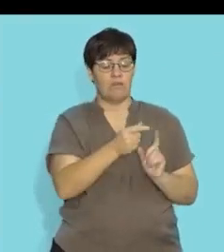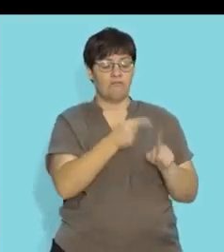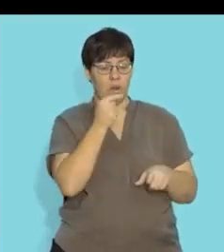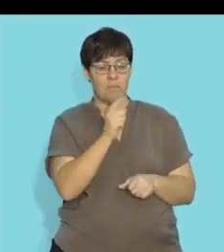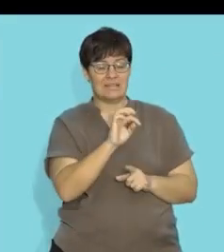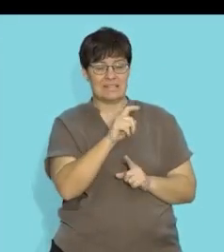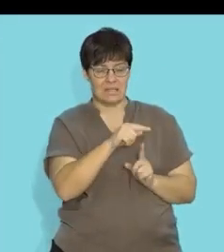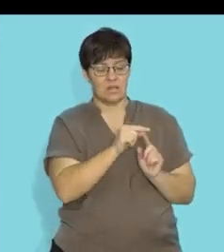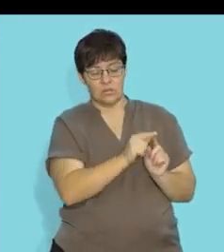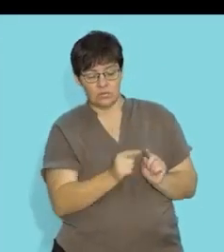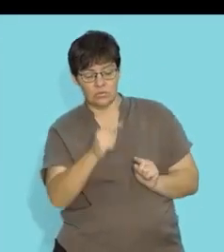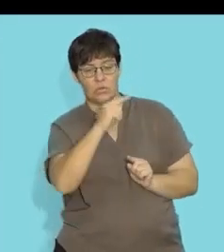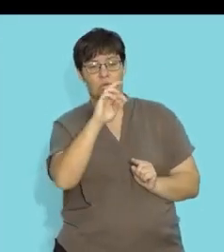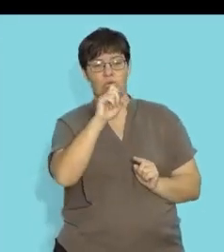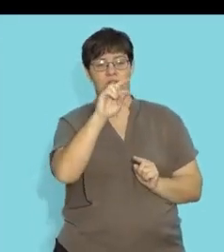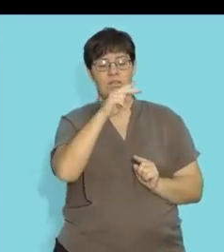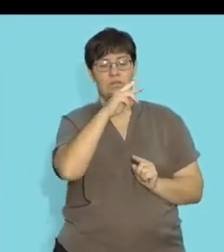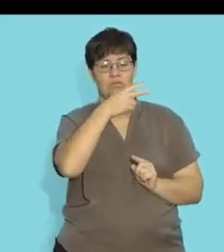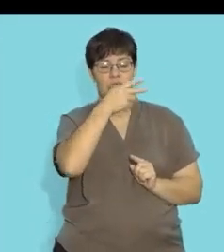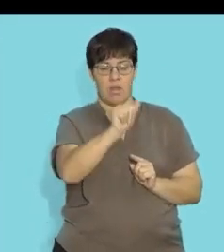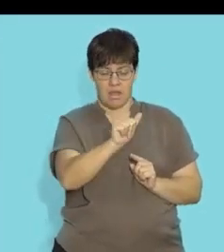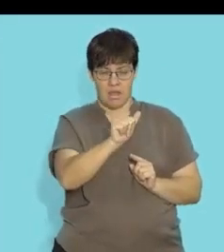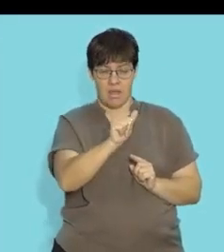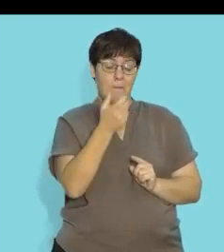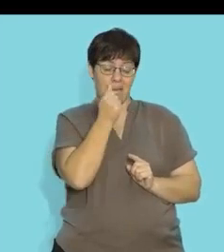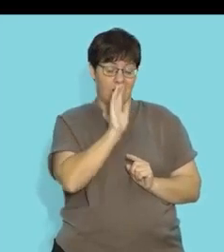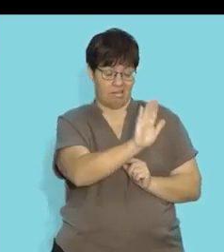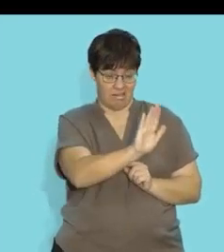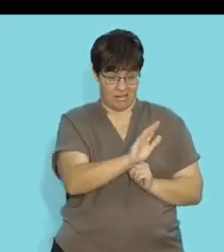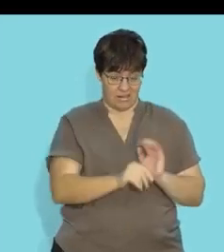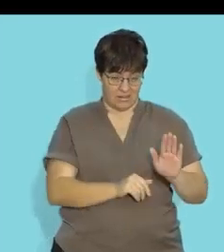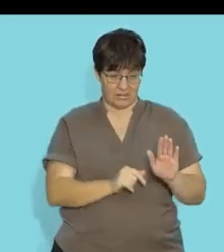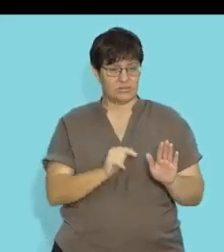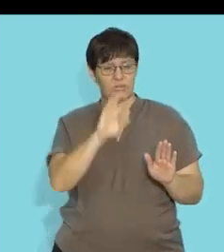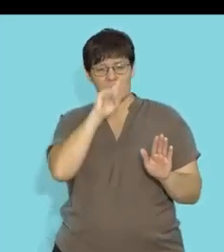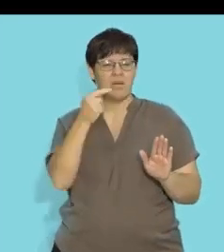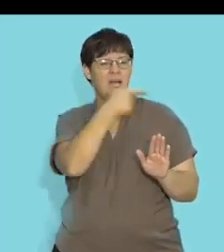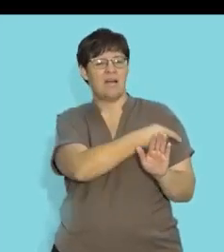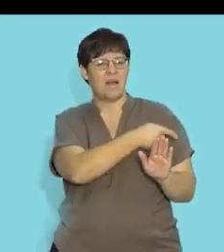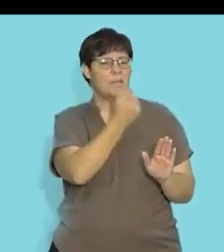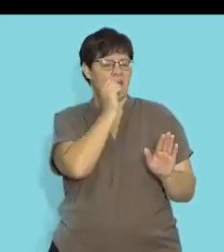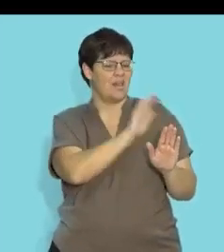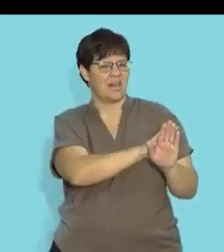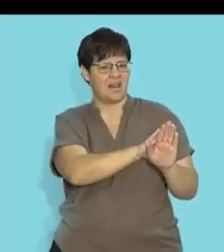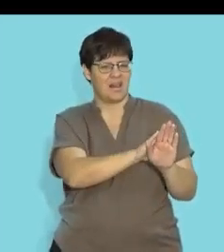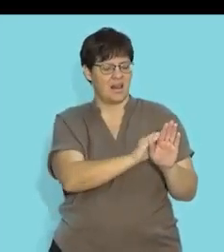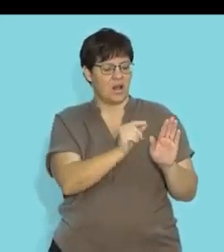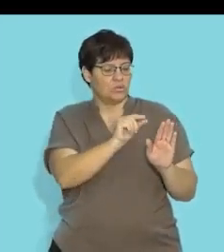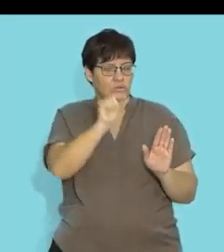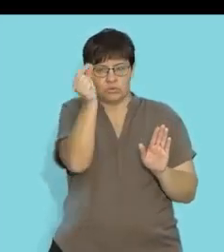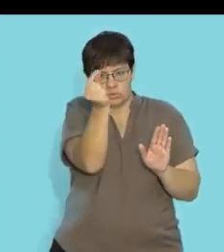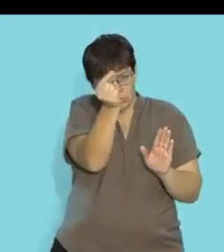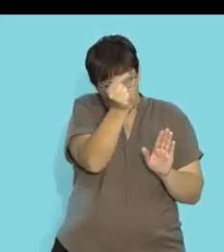to the urethra in males so guys if we go back and reflect on the male reproductive system the tube that leads